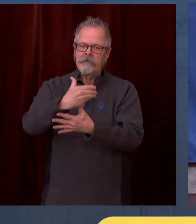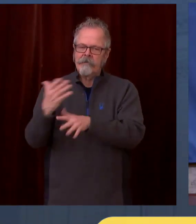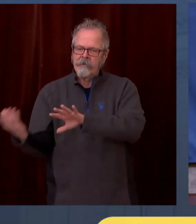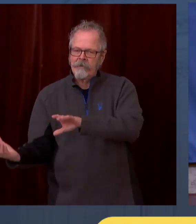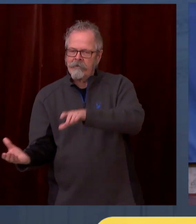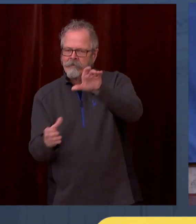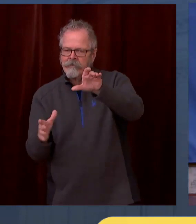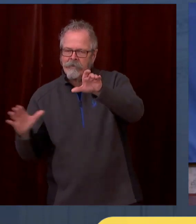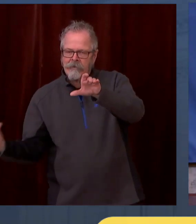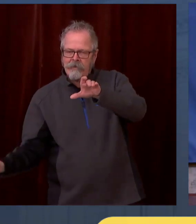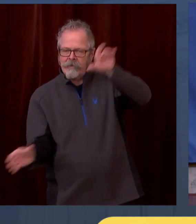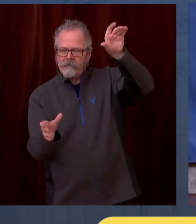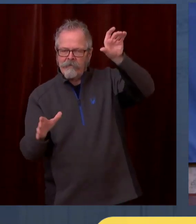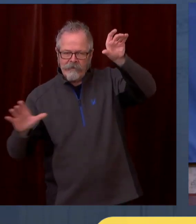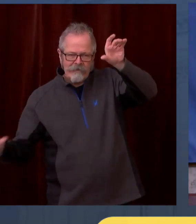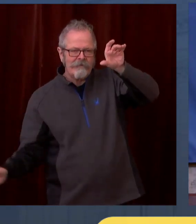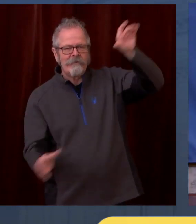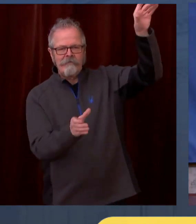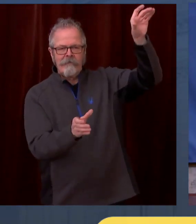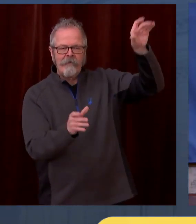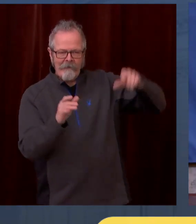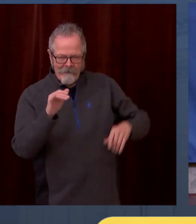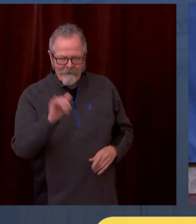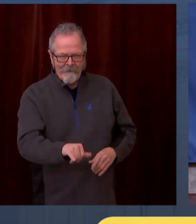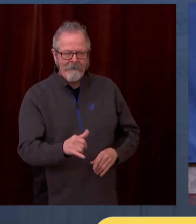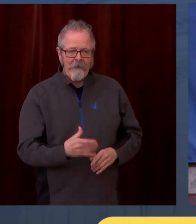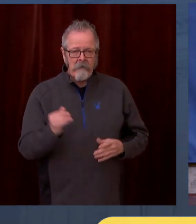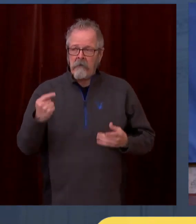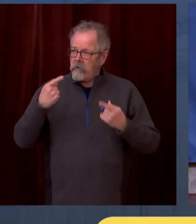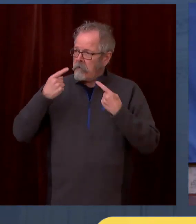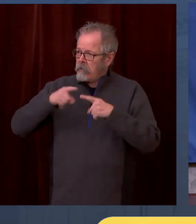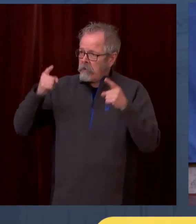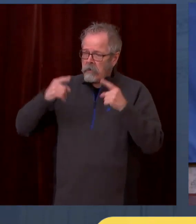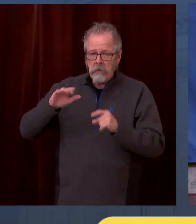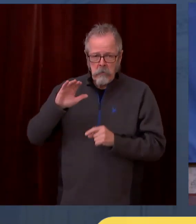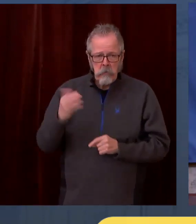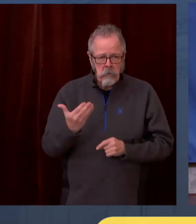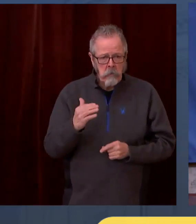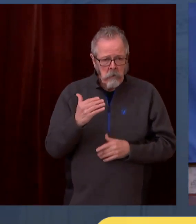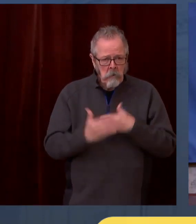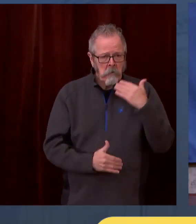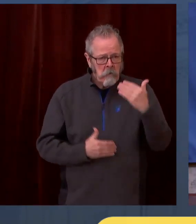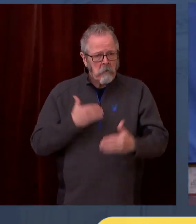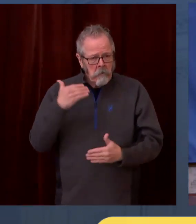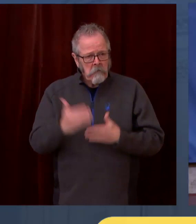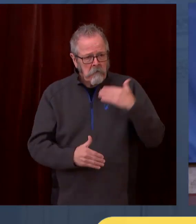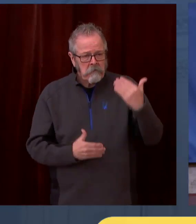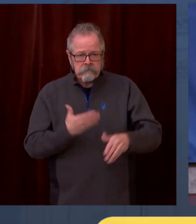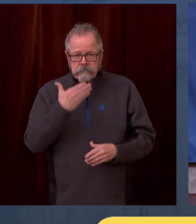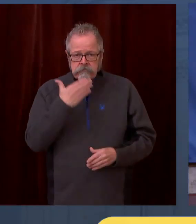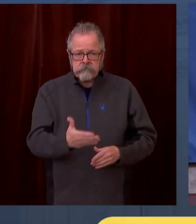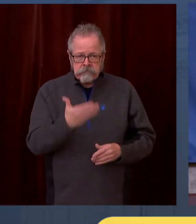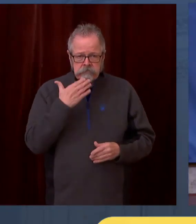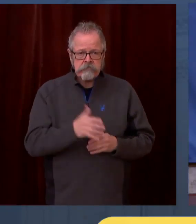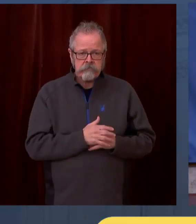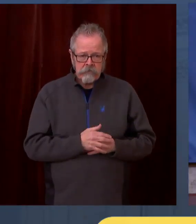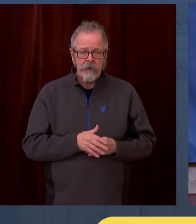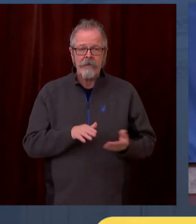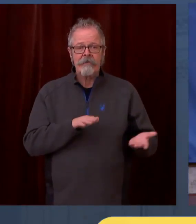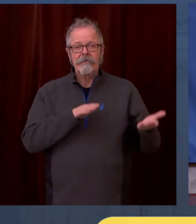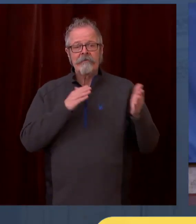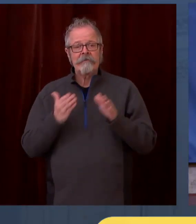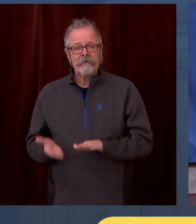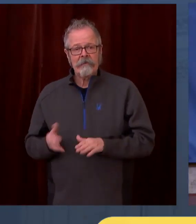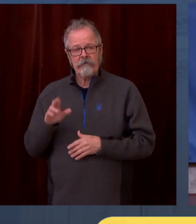As you know, we have one of the lower mortality rates in the United States. And this science-based approach demonstrably has